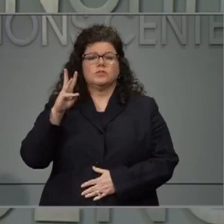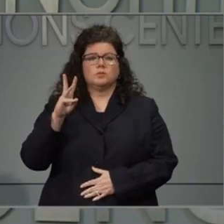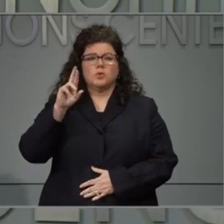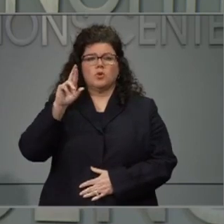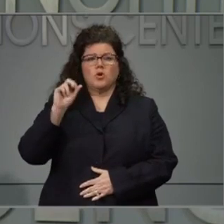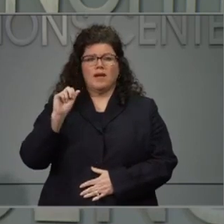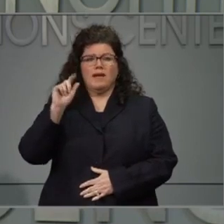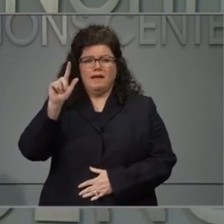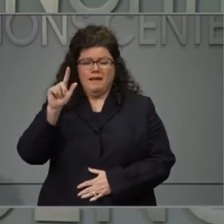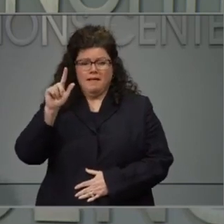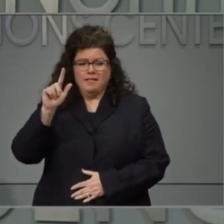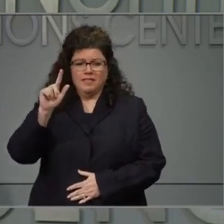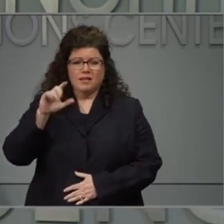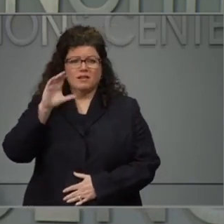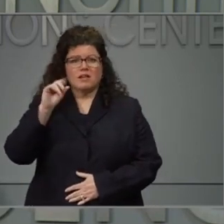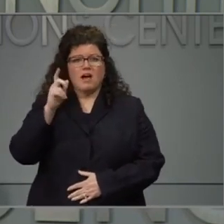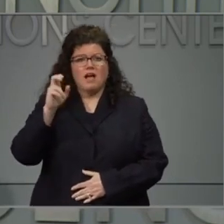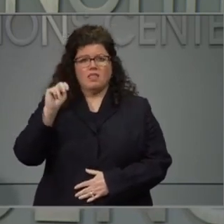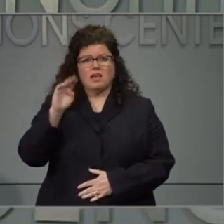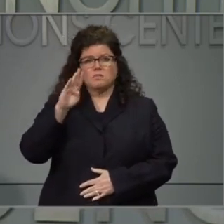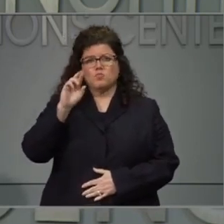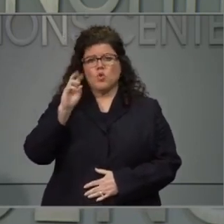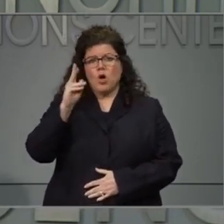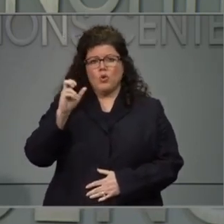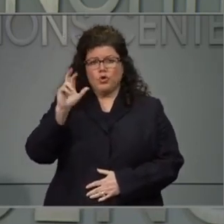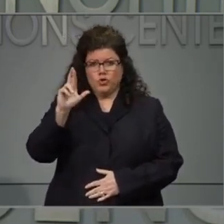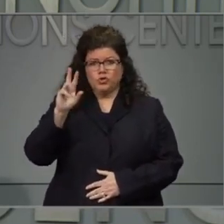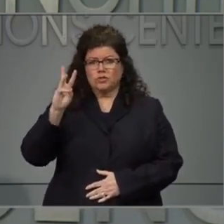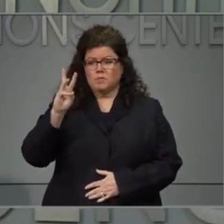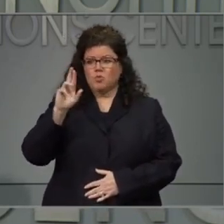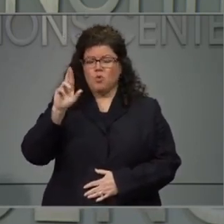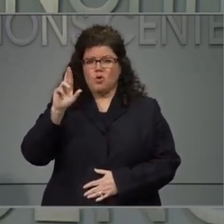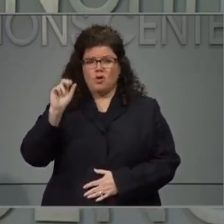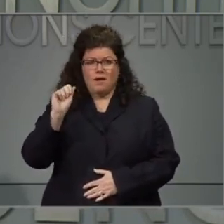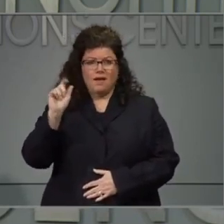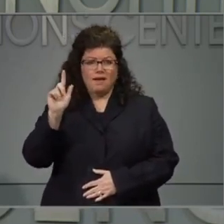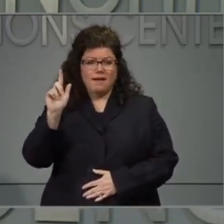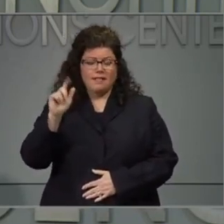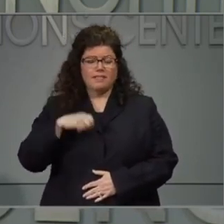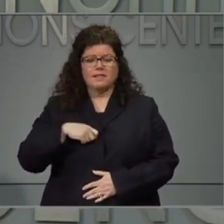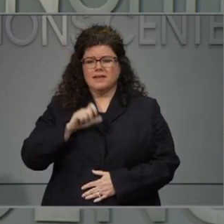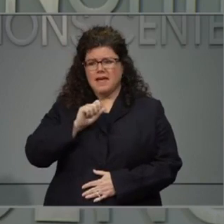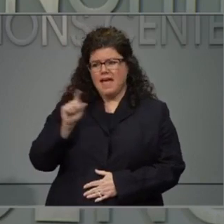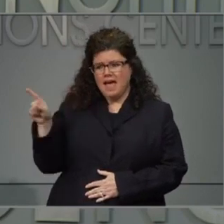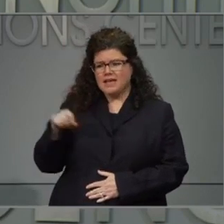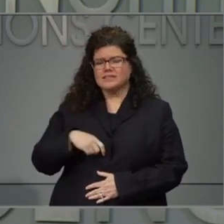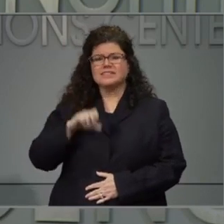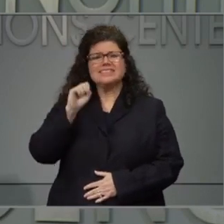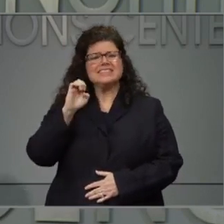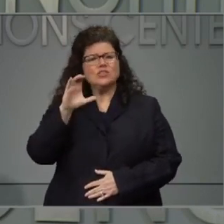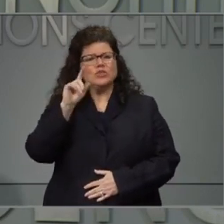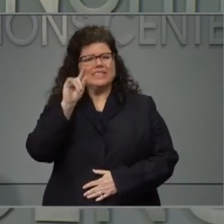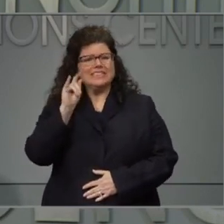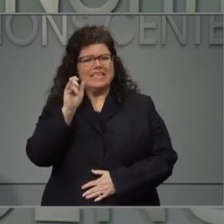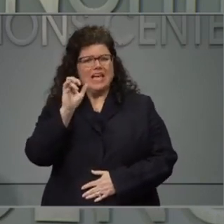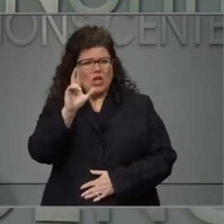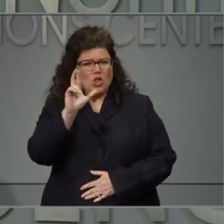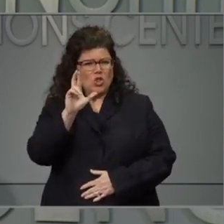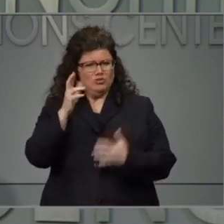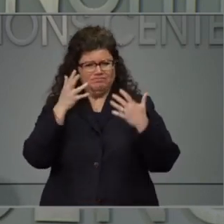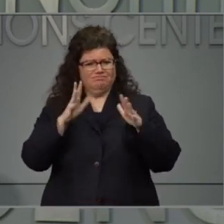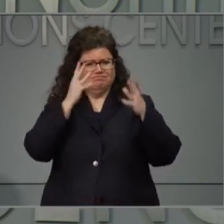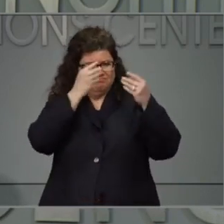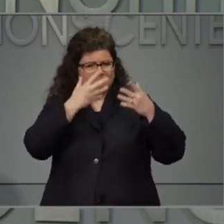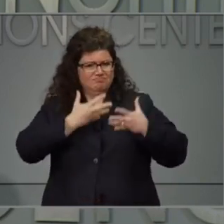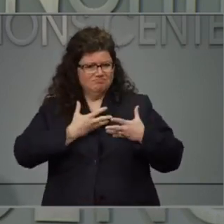Hi, Governor. This is Cullen Browder at WRAL-TV. I know Secretary Taylor was able to update